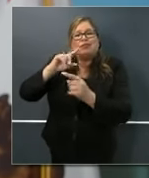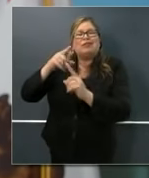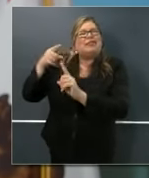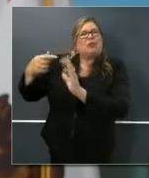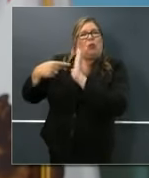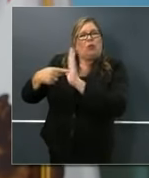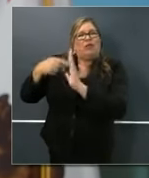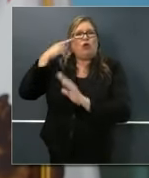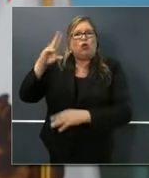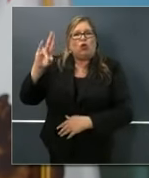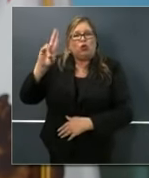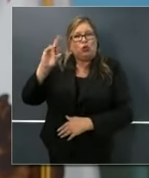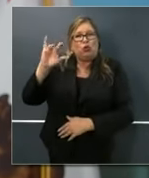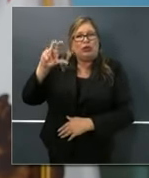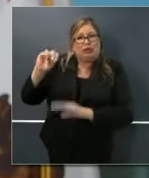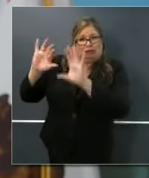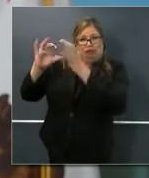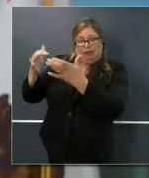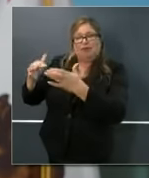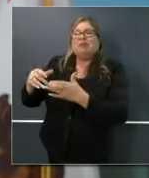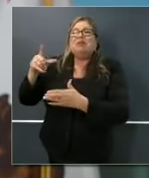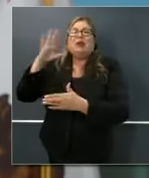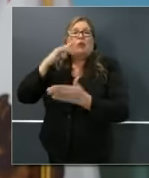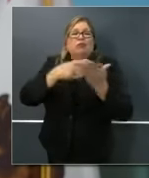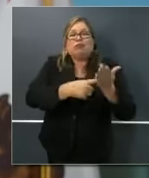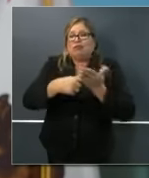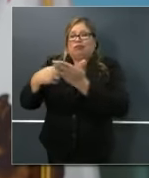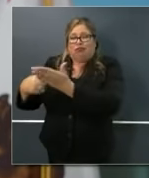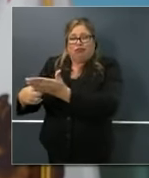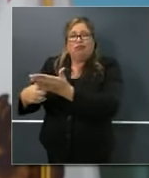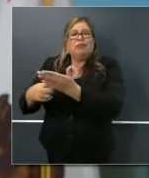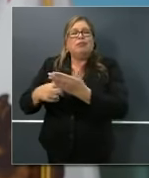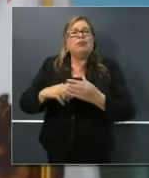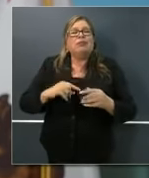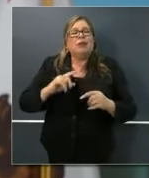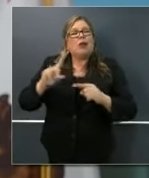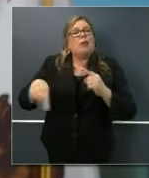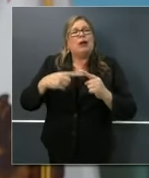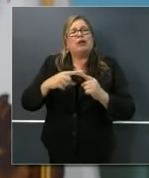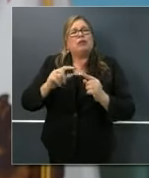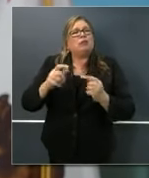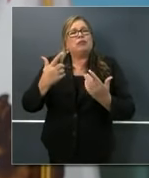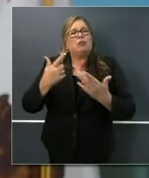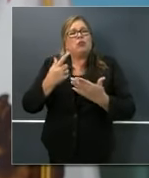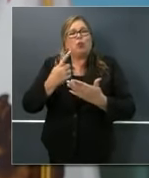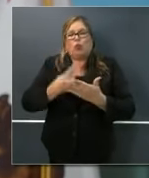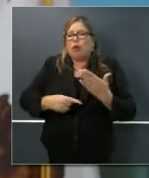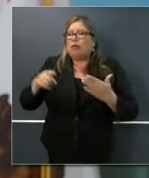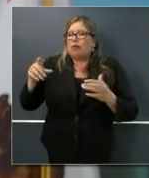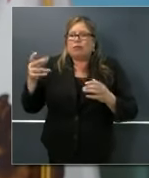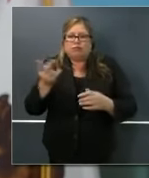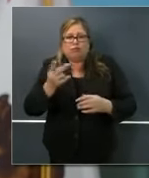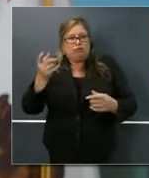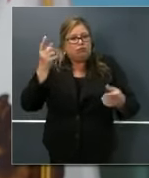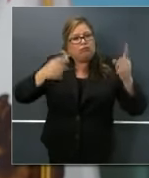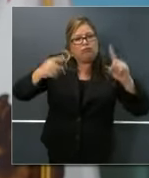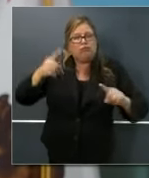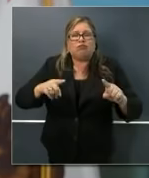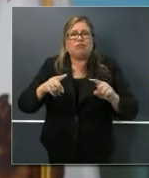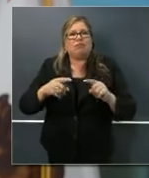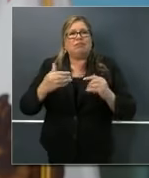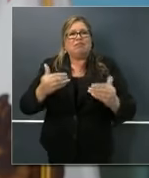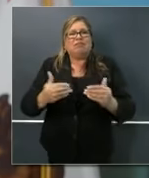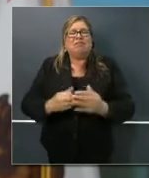about their leadership after they have a chance to talk more about what advances they've made in terms of an accord.